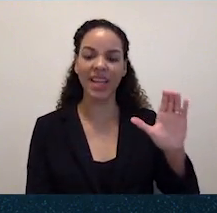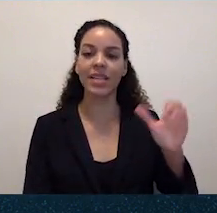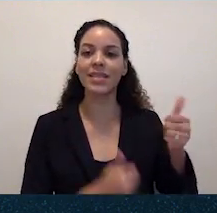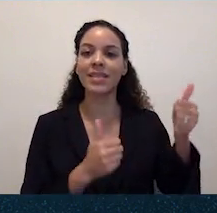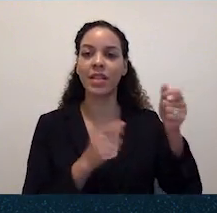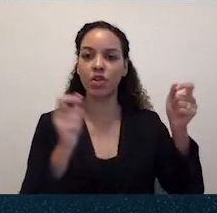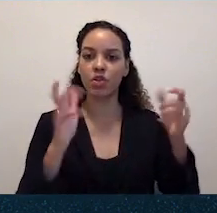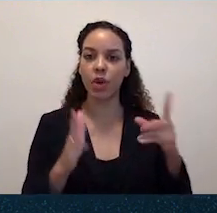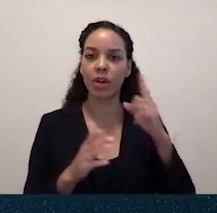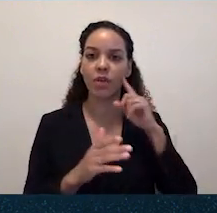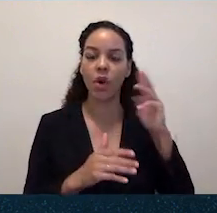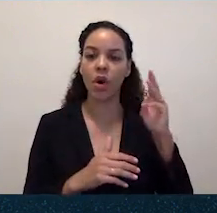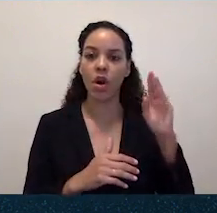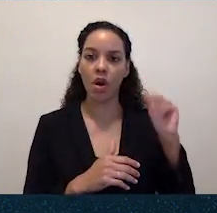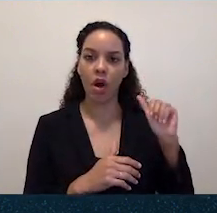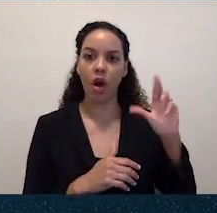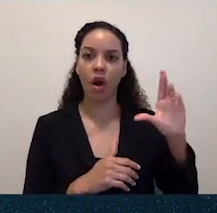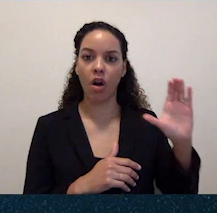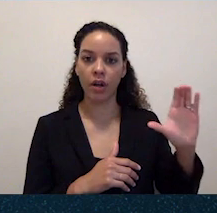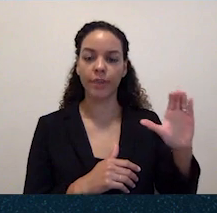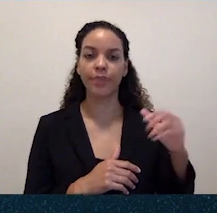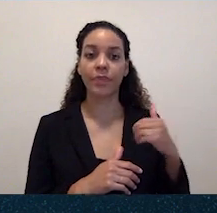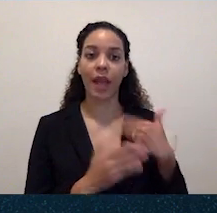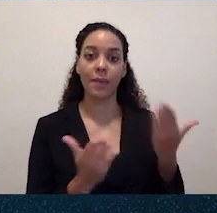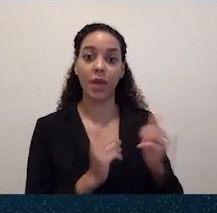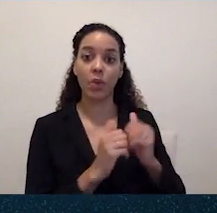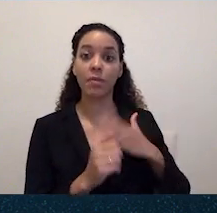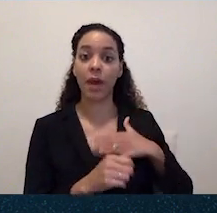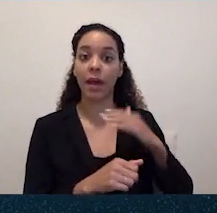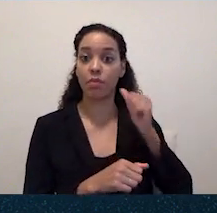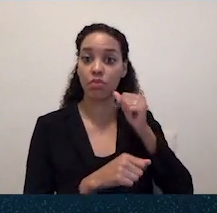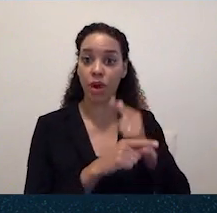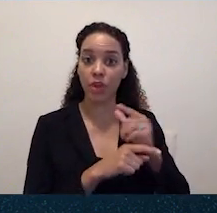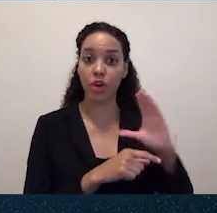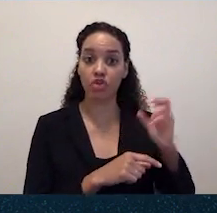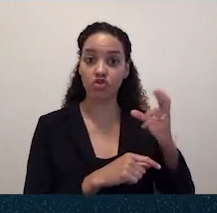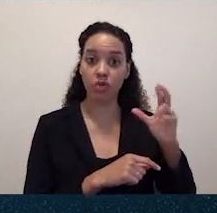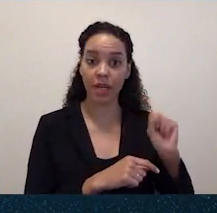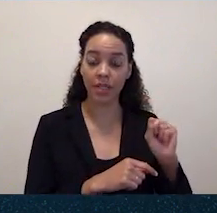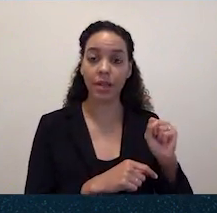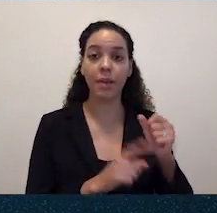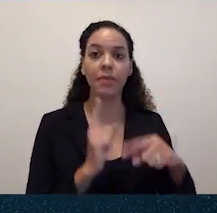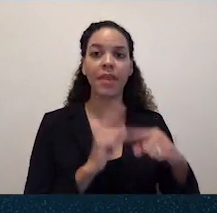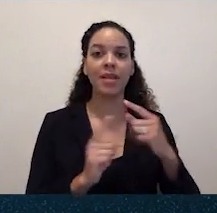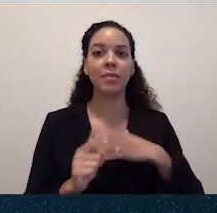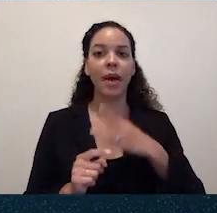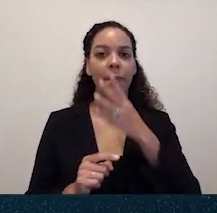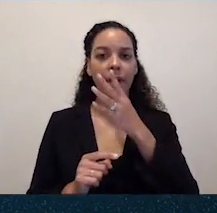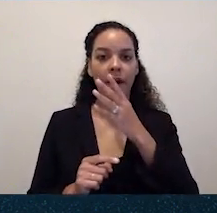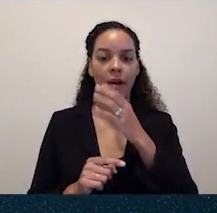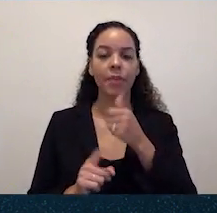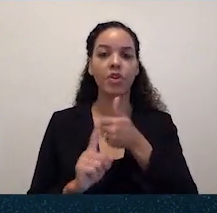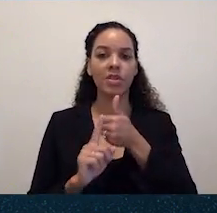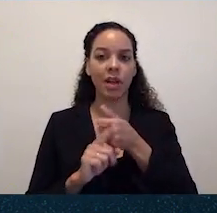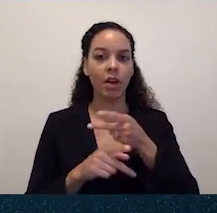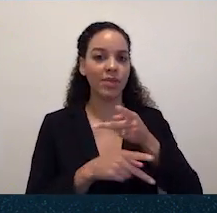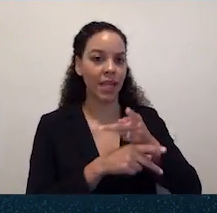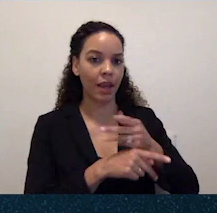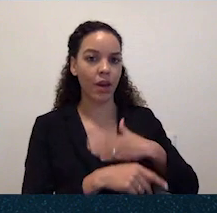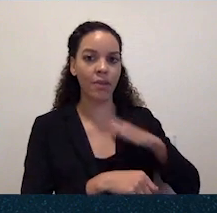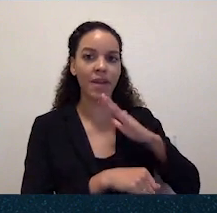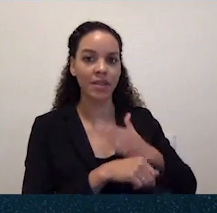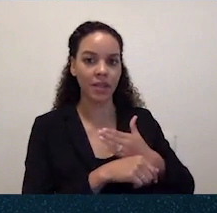brother, Chris, who receives Medicaid home and community-based care, my mom, who coordinates that care, but also coordinates the care of her